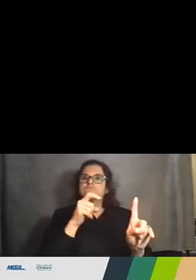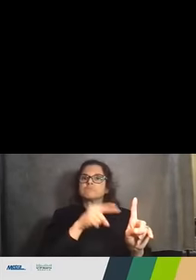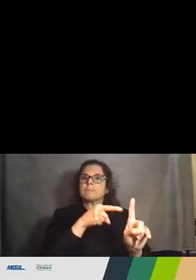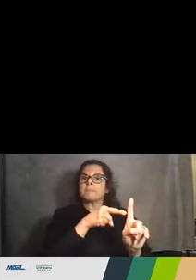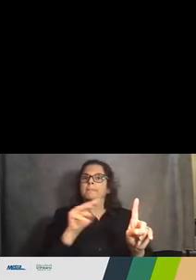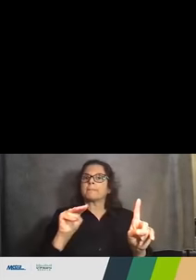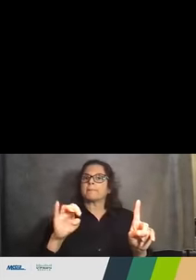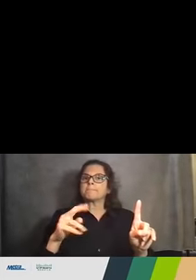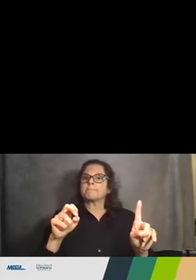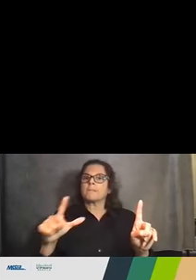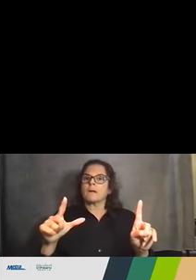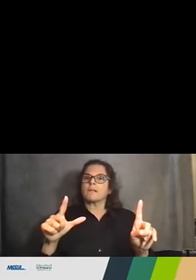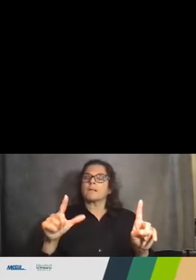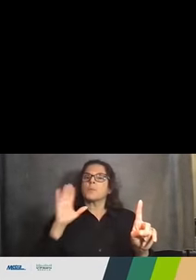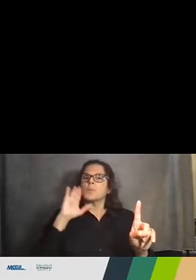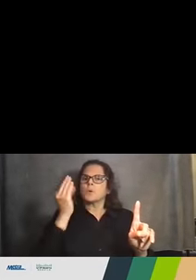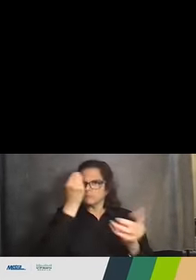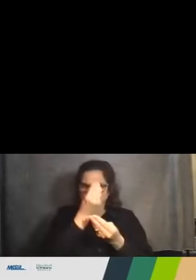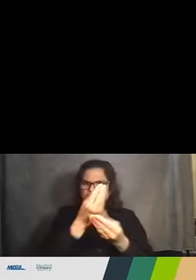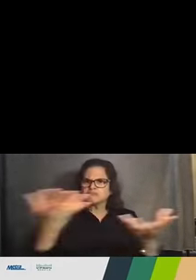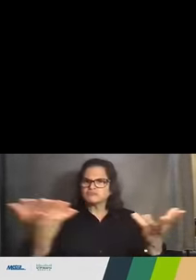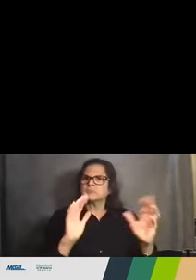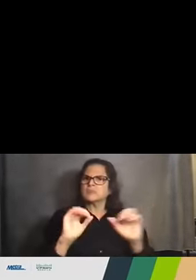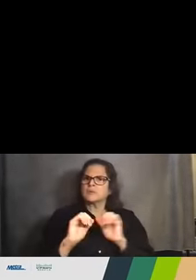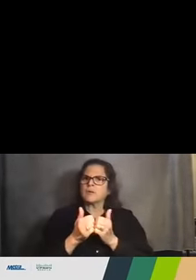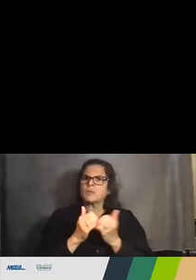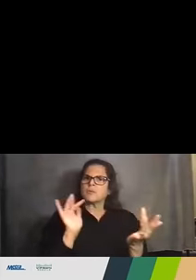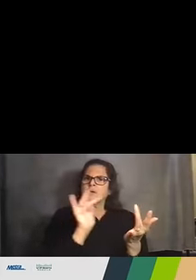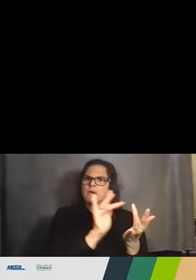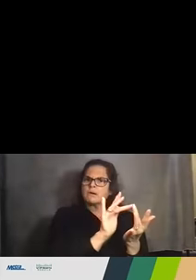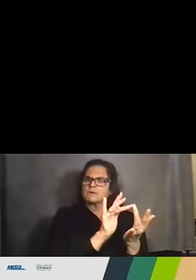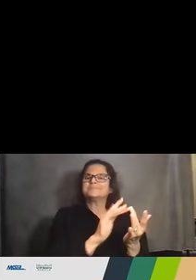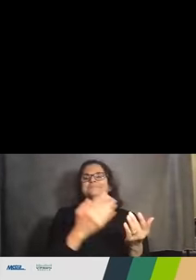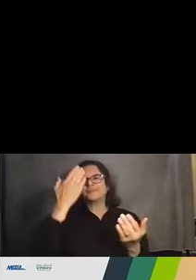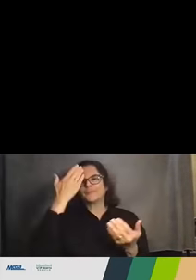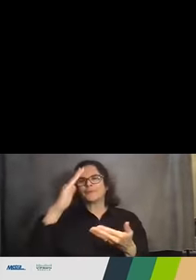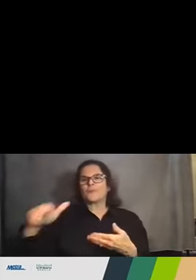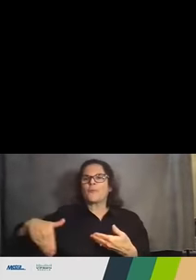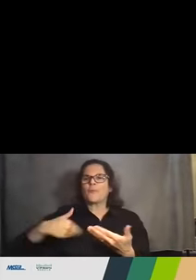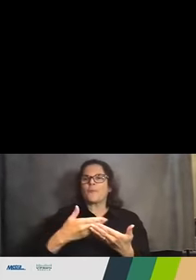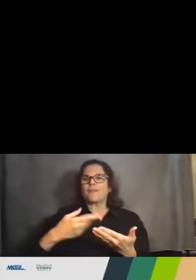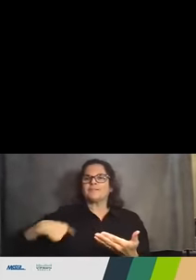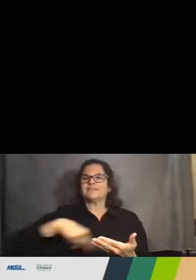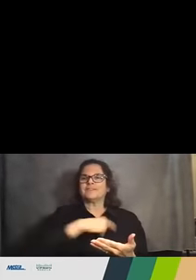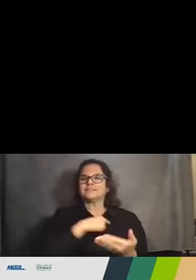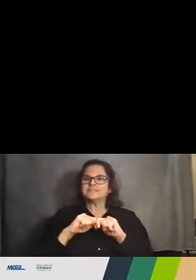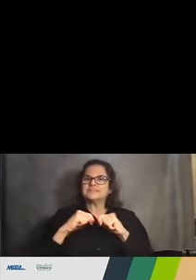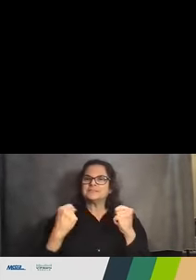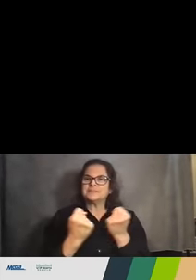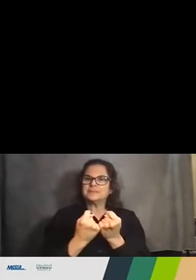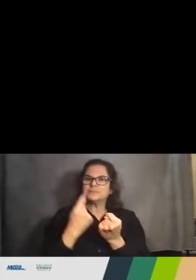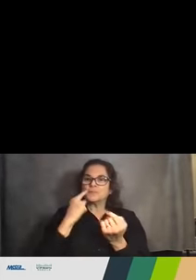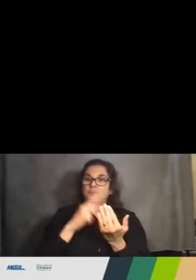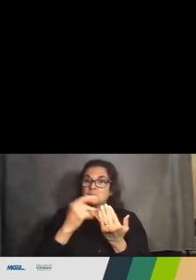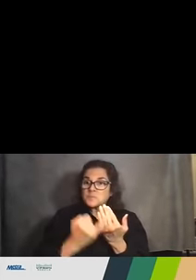provided later in the presentation. And on behalf of the whole project team, I'd like to thank you for your participation in